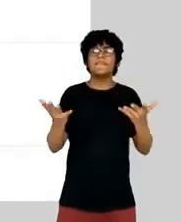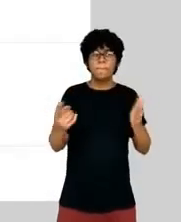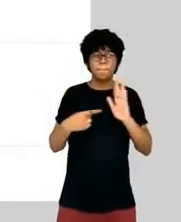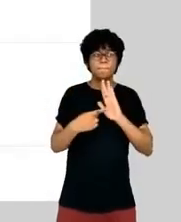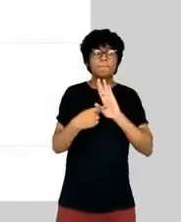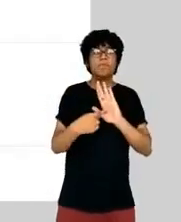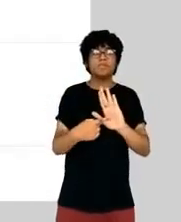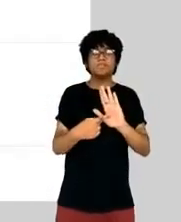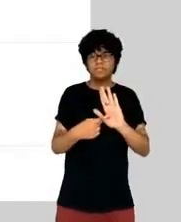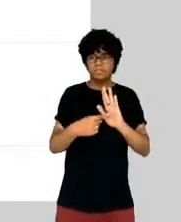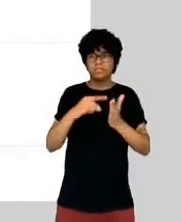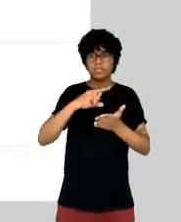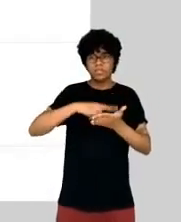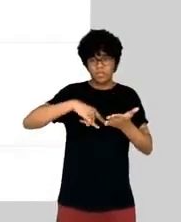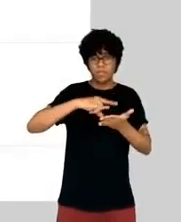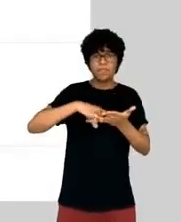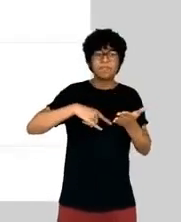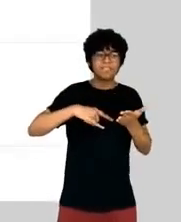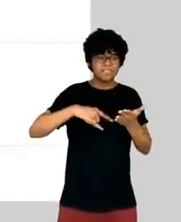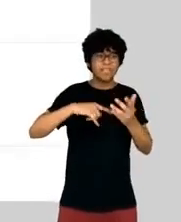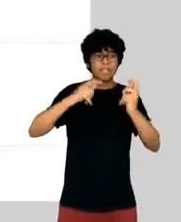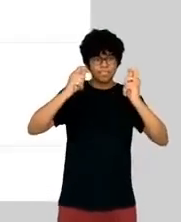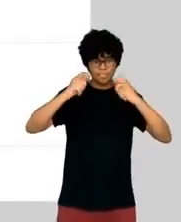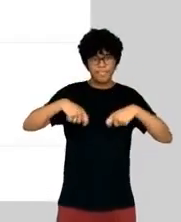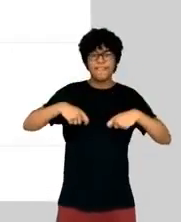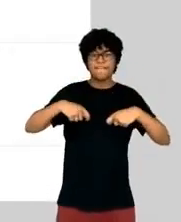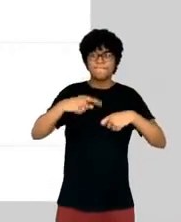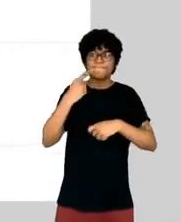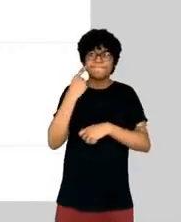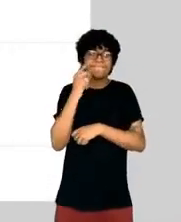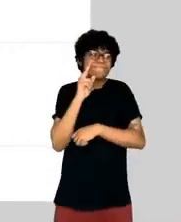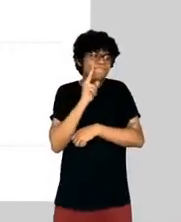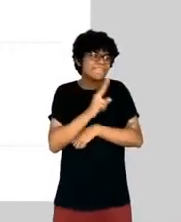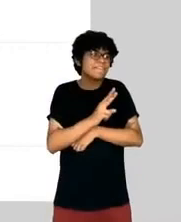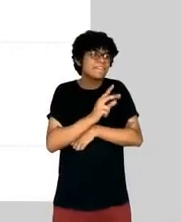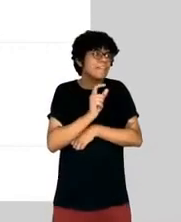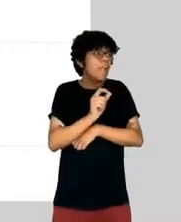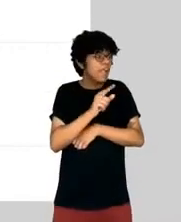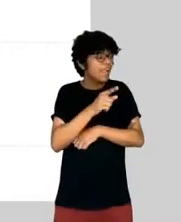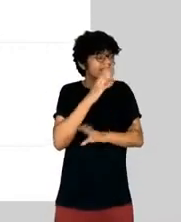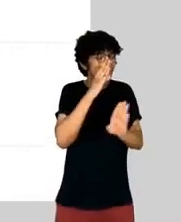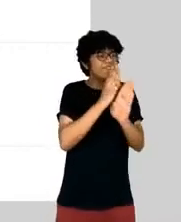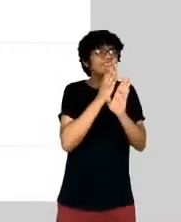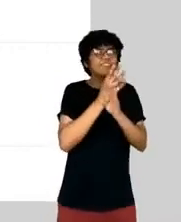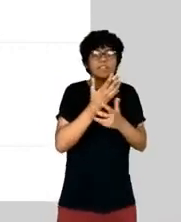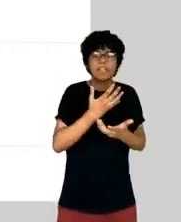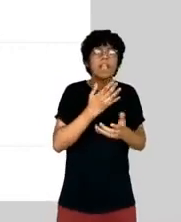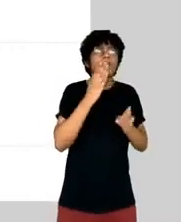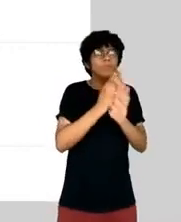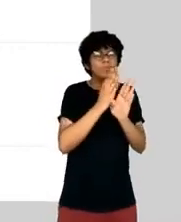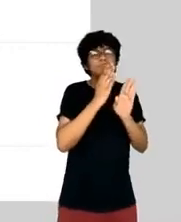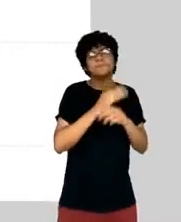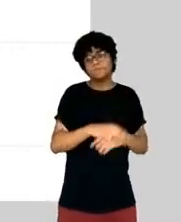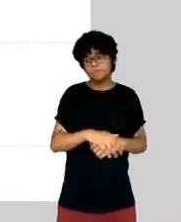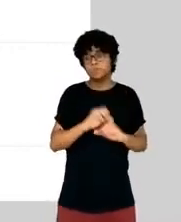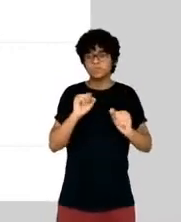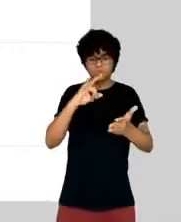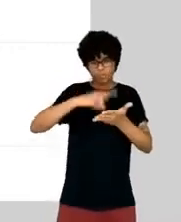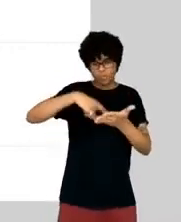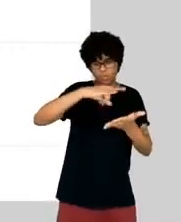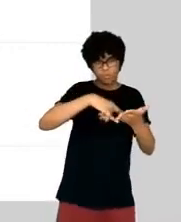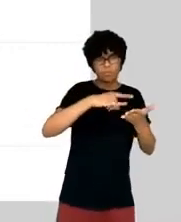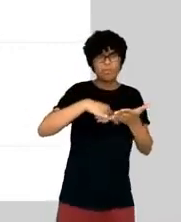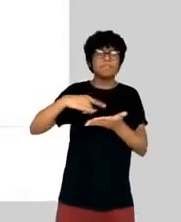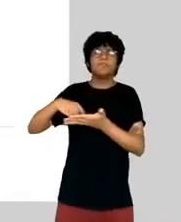Possibly it could show you documents from many different sources that connect chains of entities together that help you unlock a